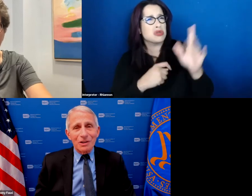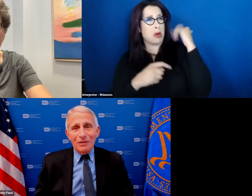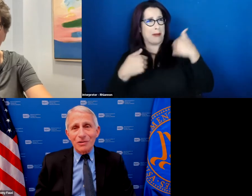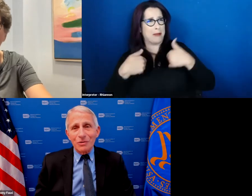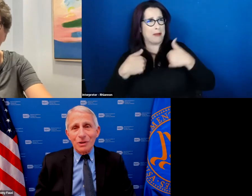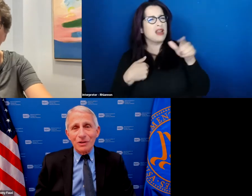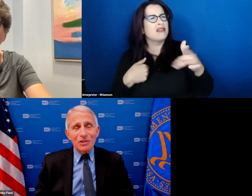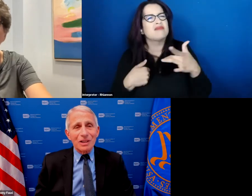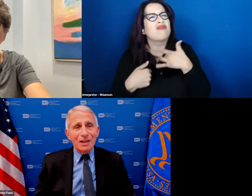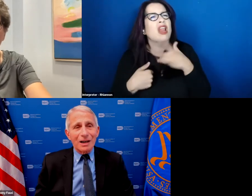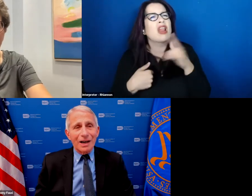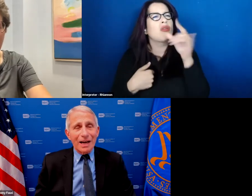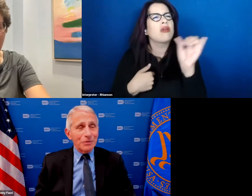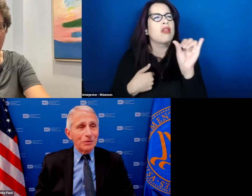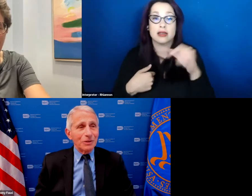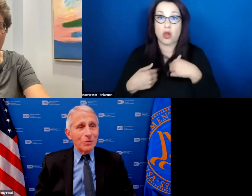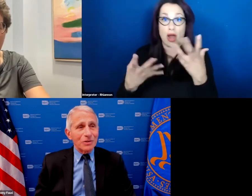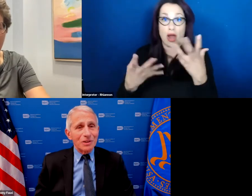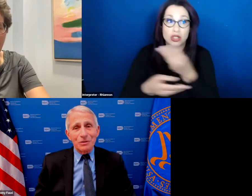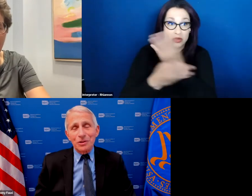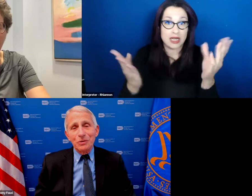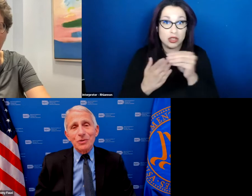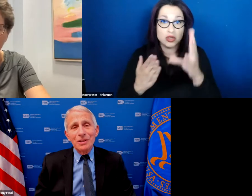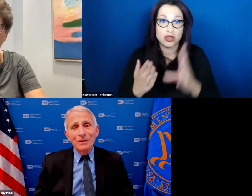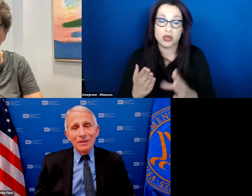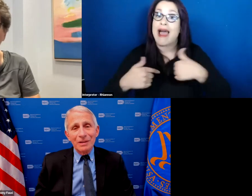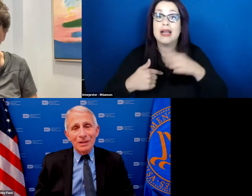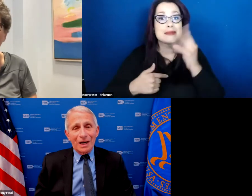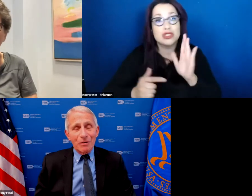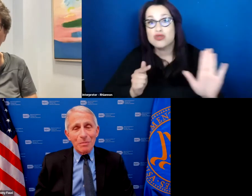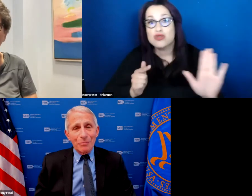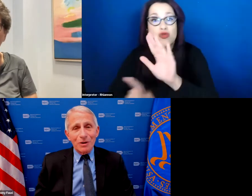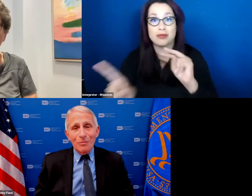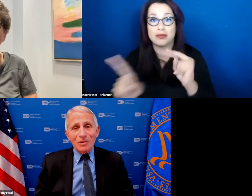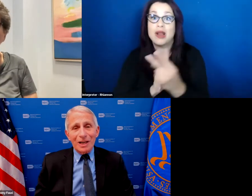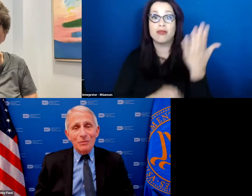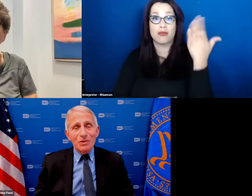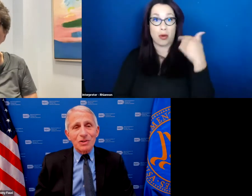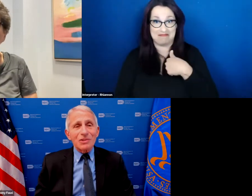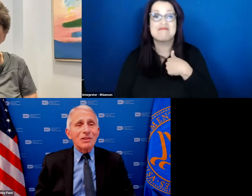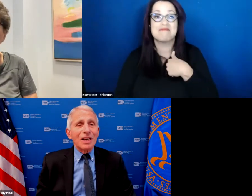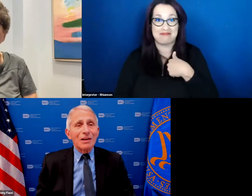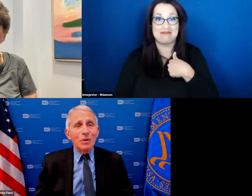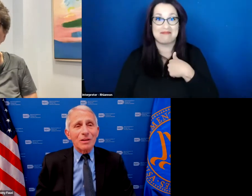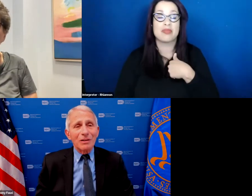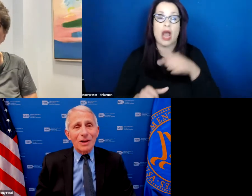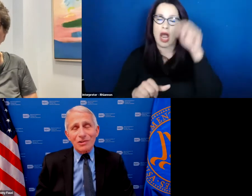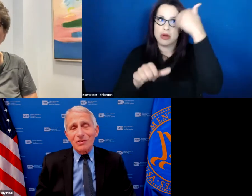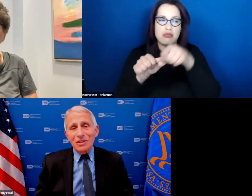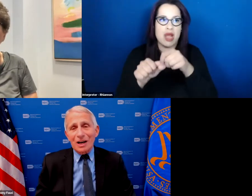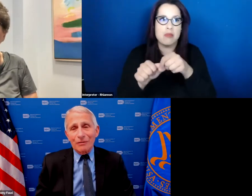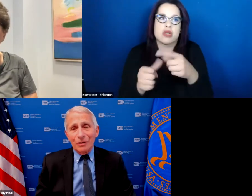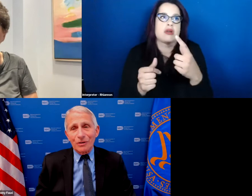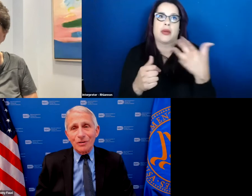students and others who are listening that i absolutely was in your shoes and i remember it almost like it was yesterday and one of the